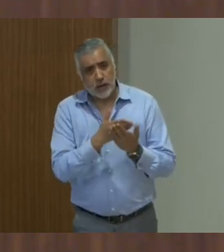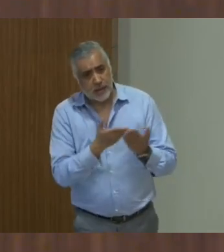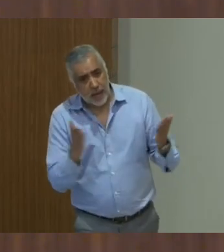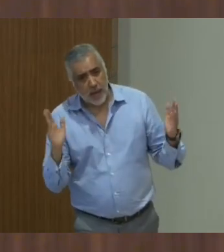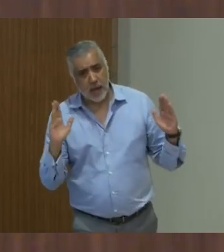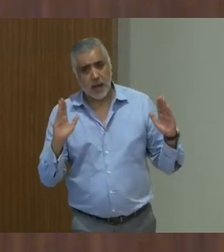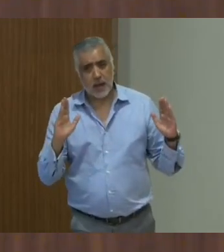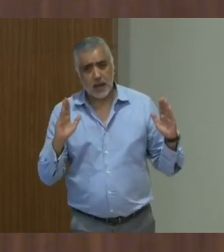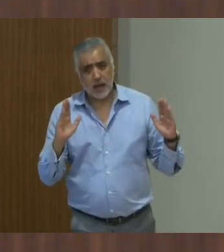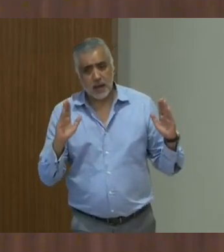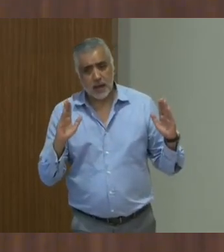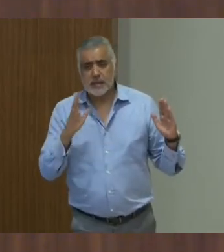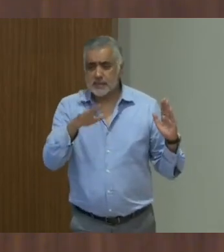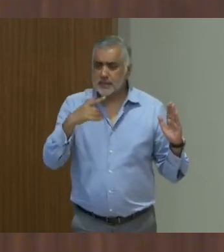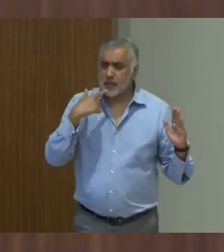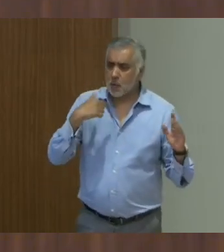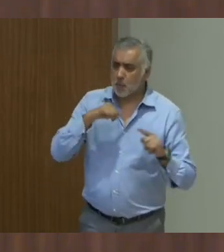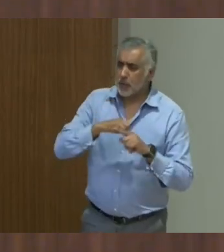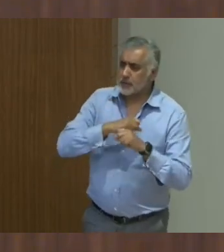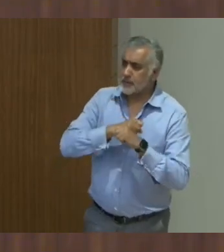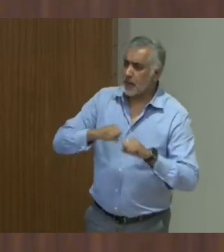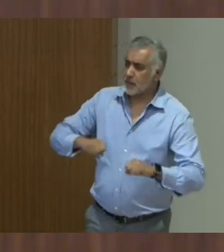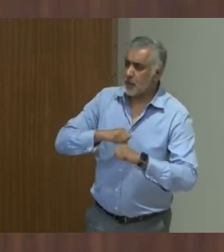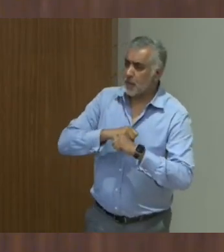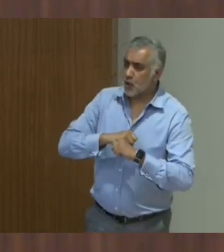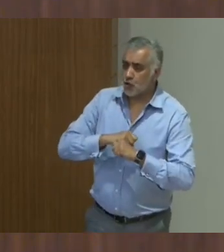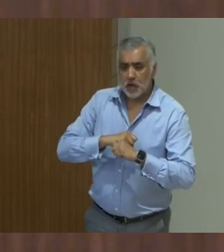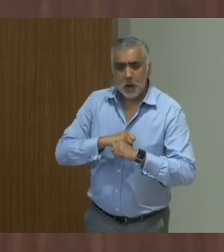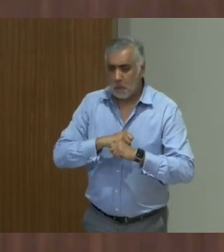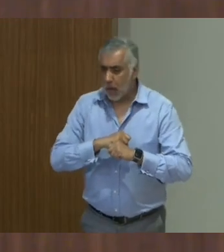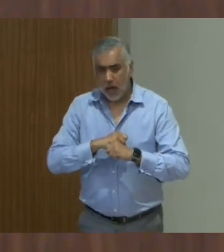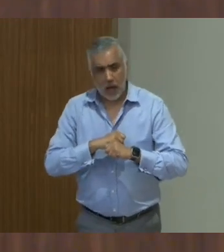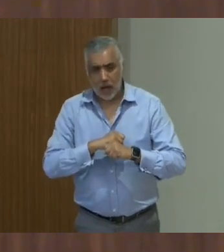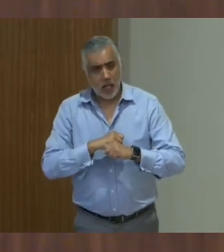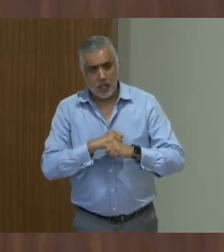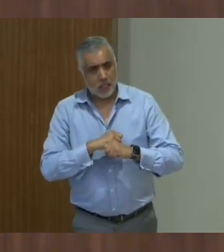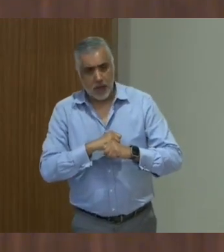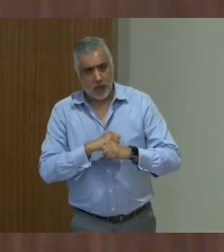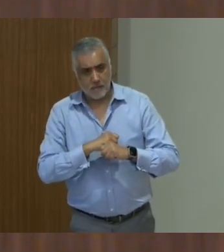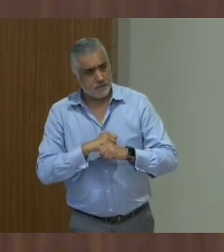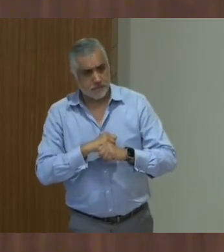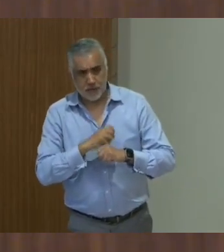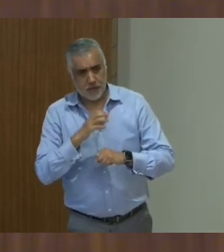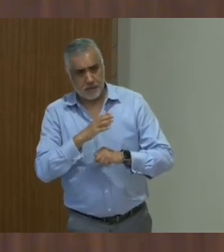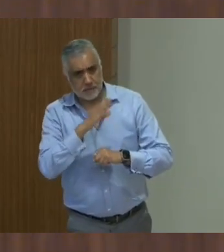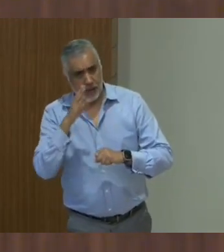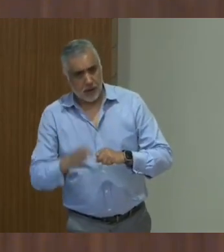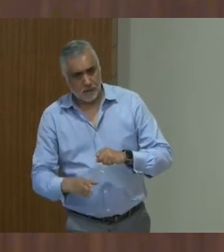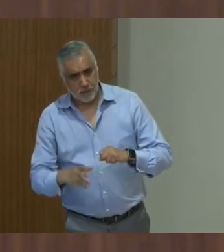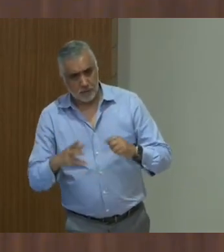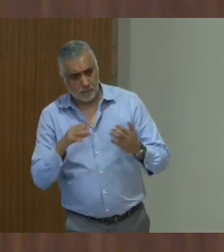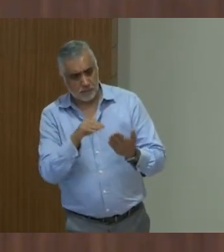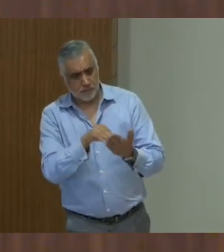they said that they practice safety measures, but actually they have never codified any of these safety measures.